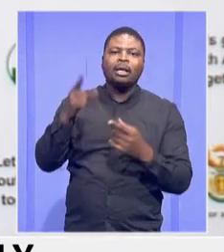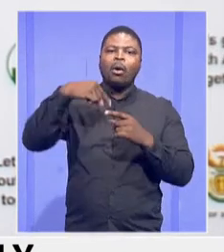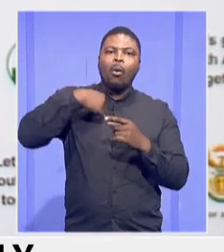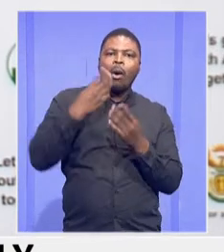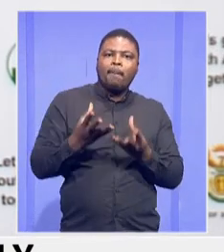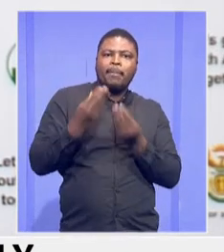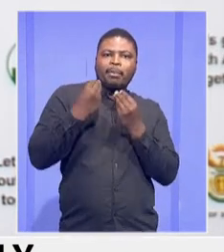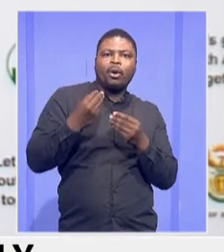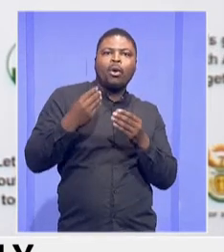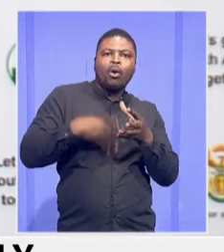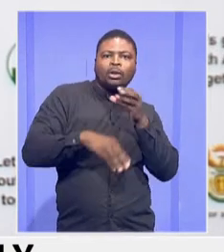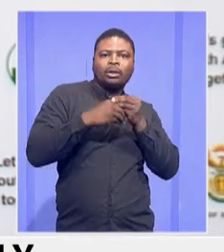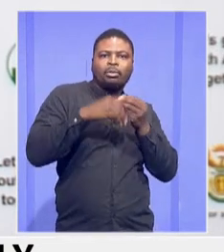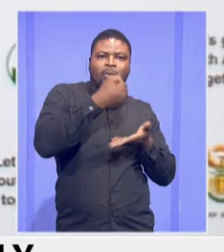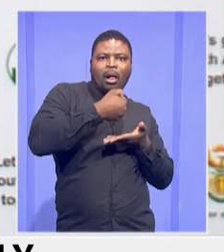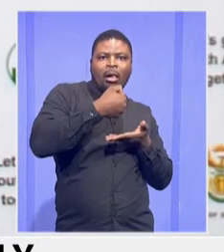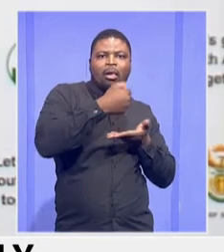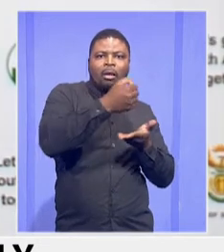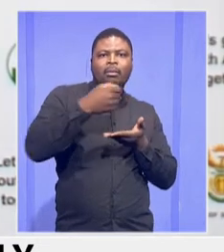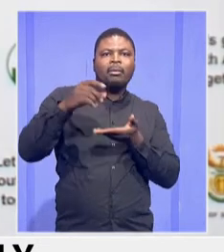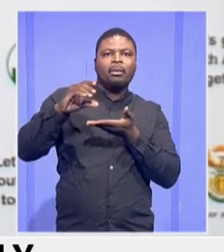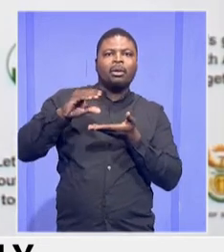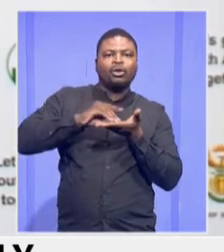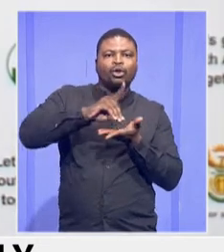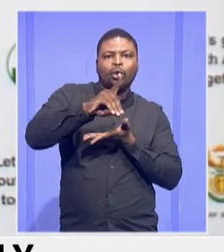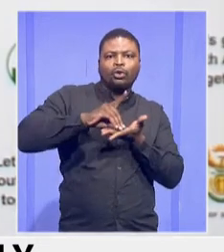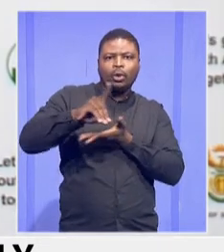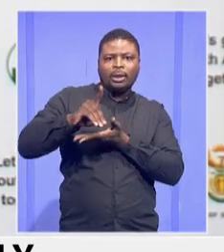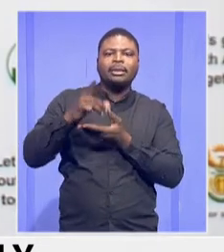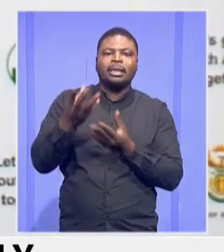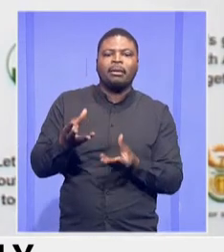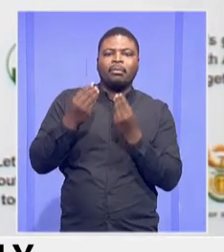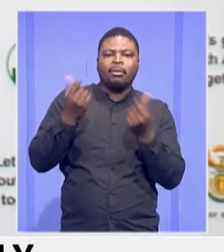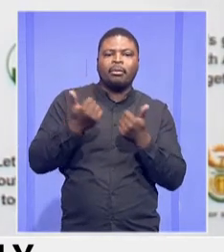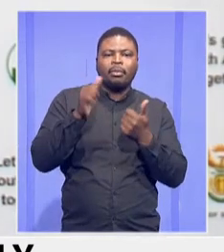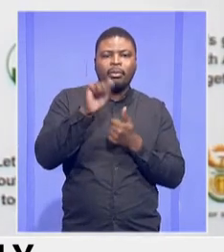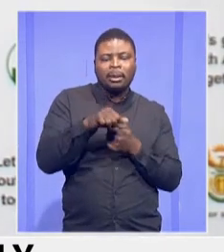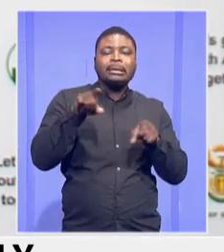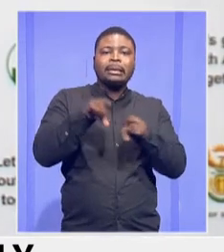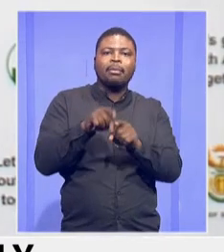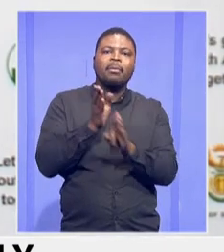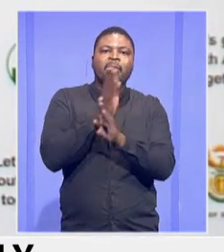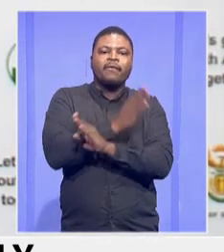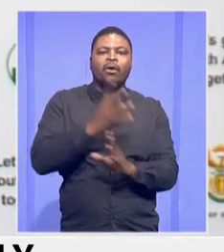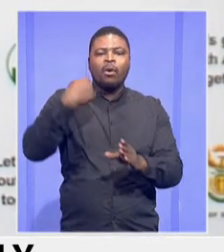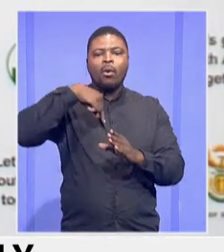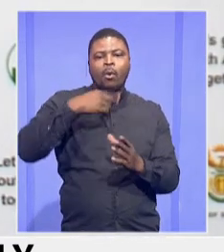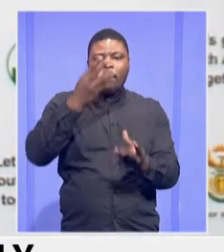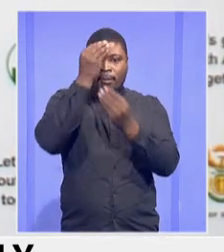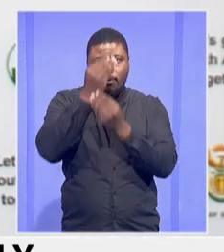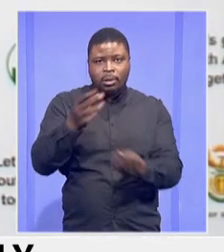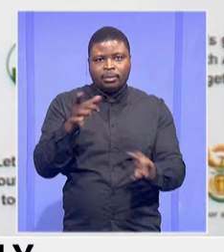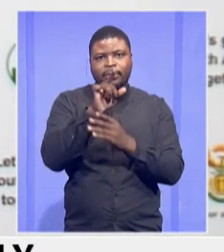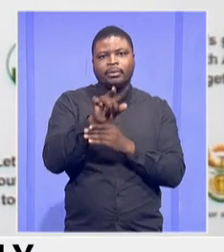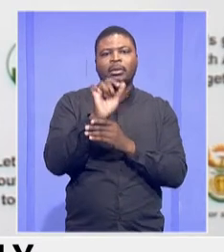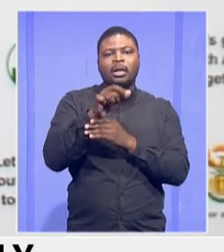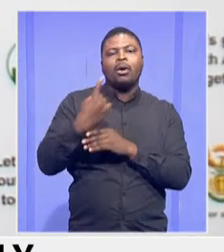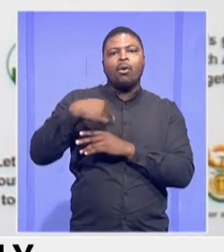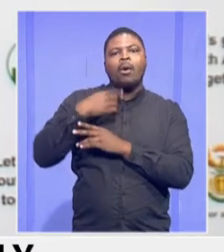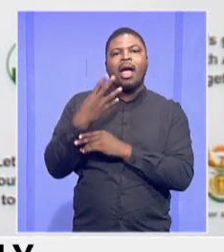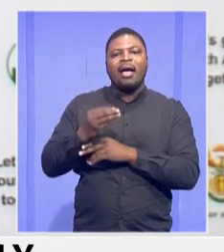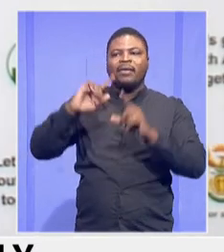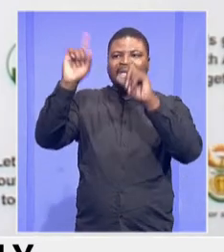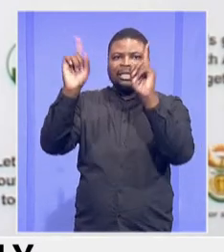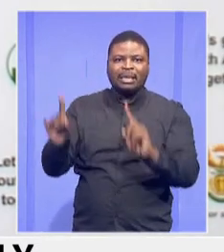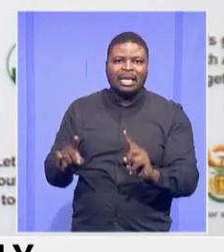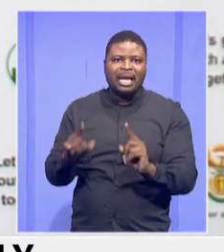even details of the projects here. As we indicated earlier on, we've also indicated special projects, the